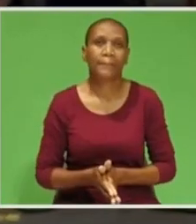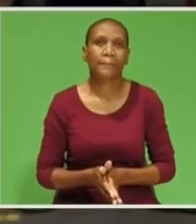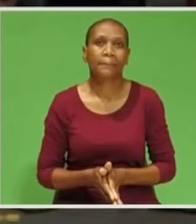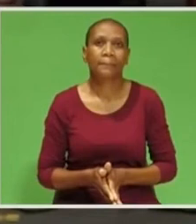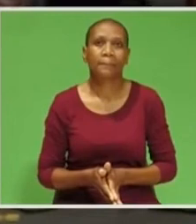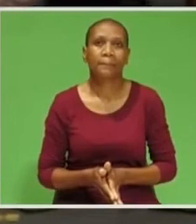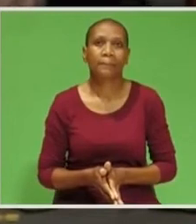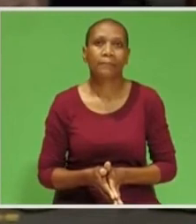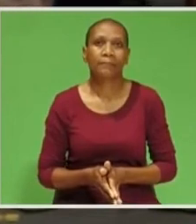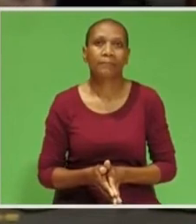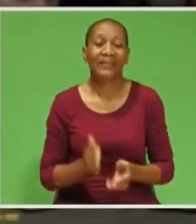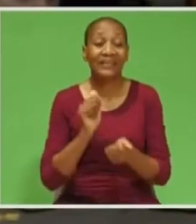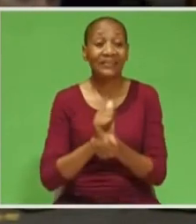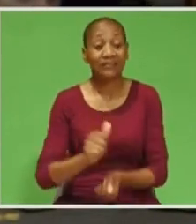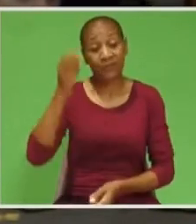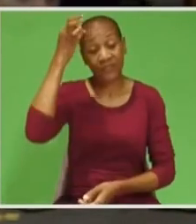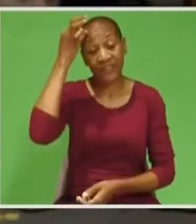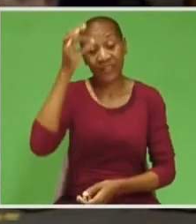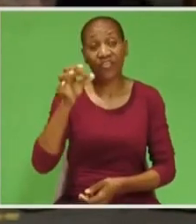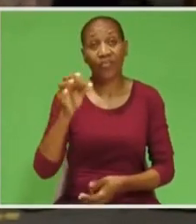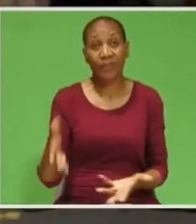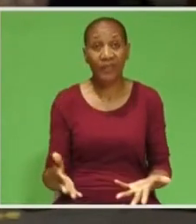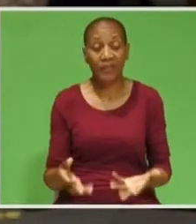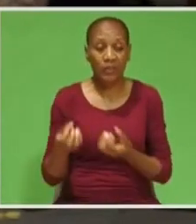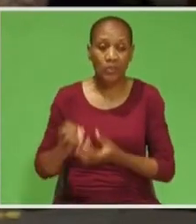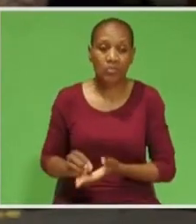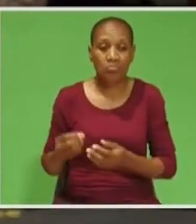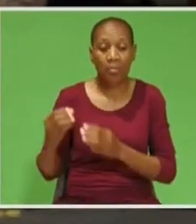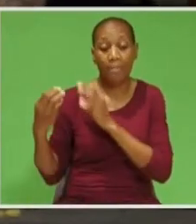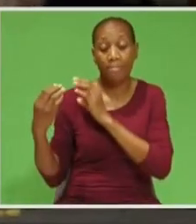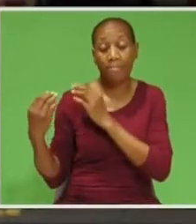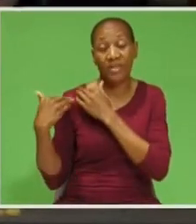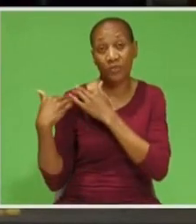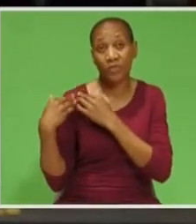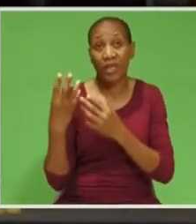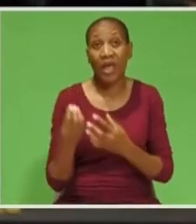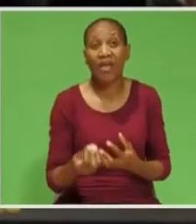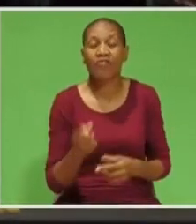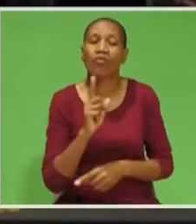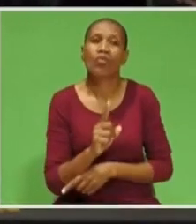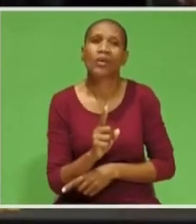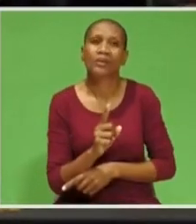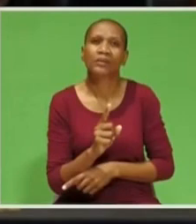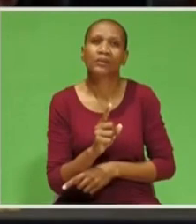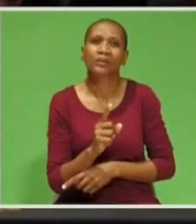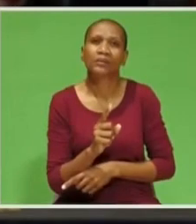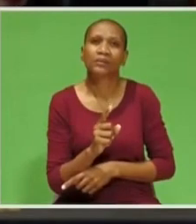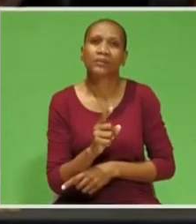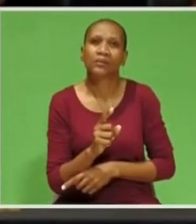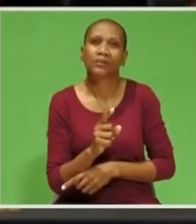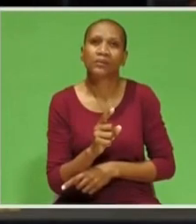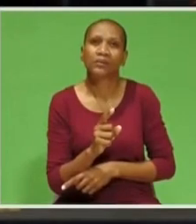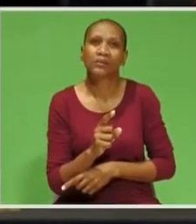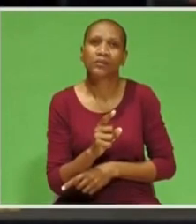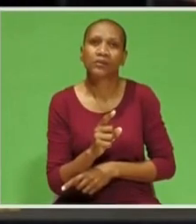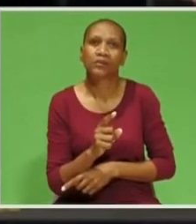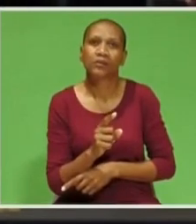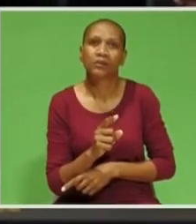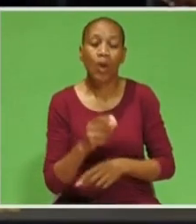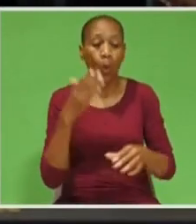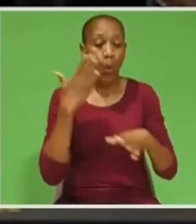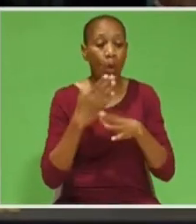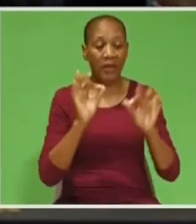The Democratic Government was bequeathed with, amongst other things, well-established and